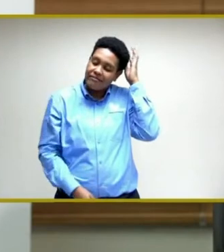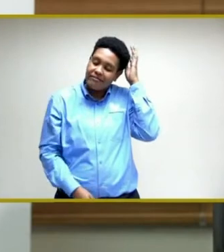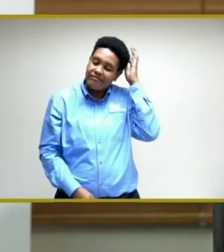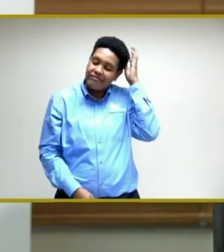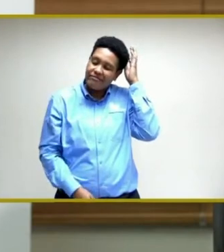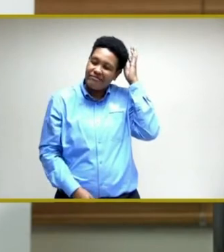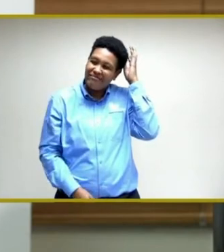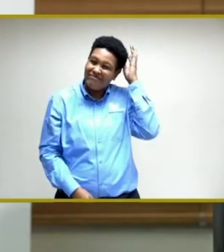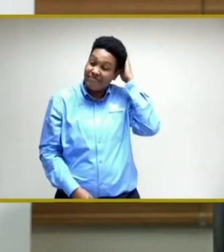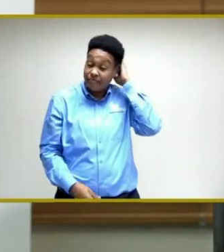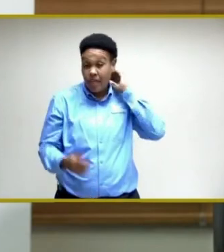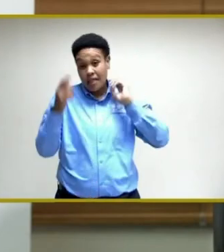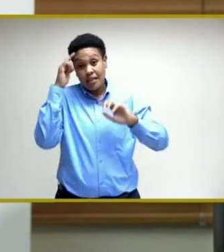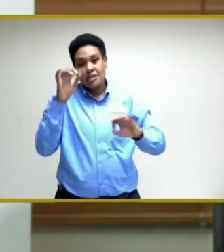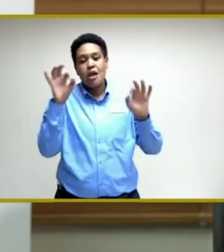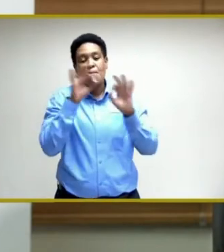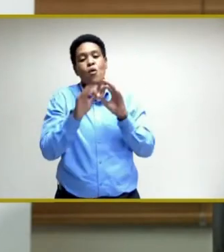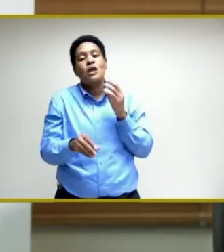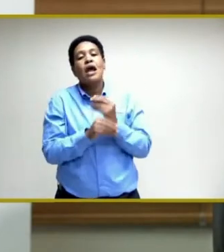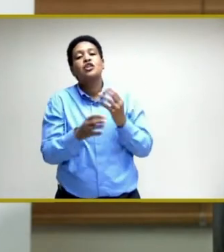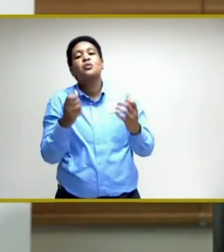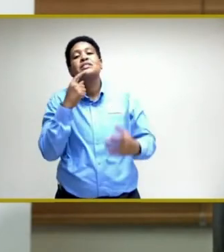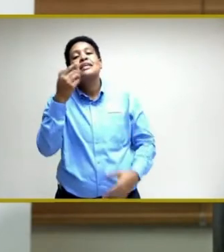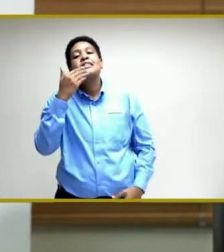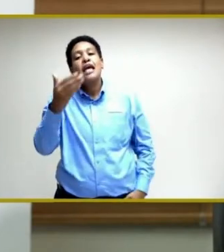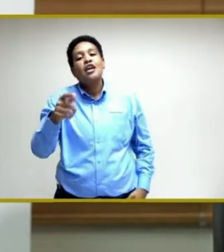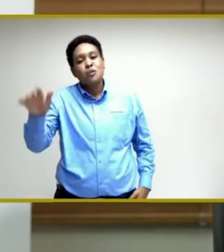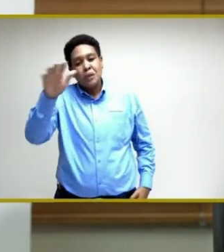important addition, and I want to say thanks to them.